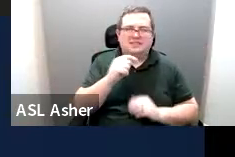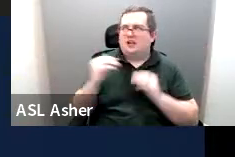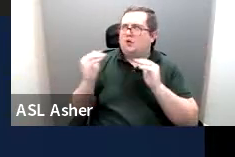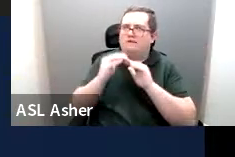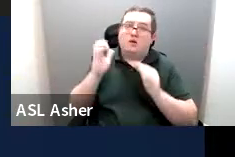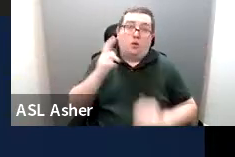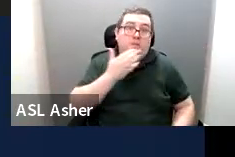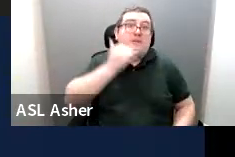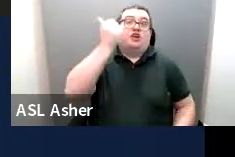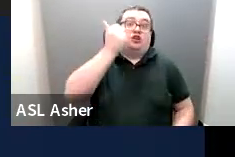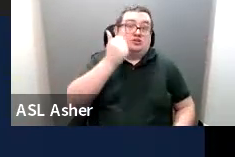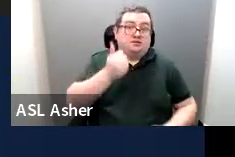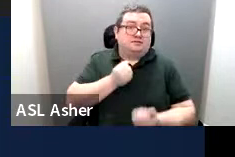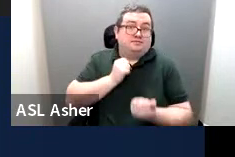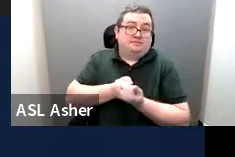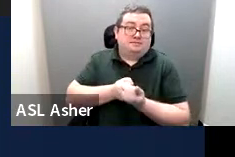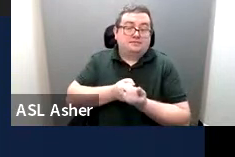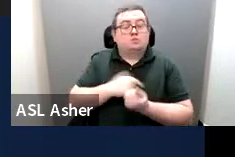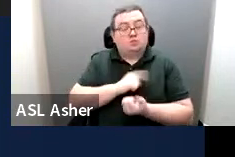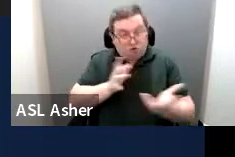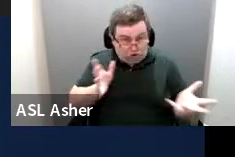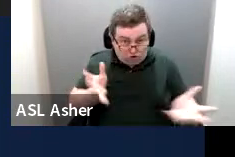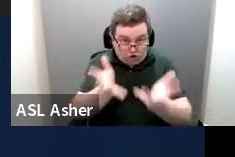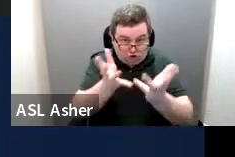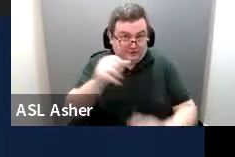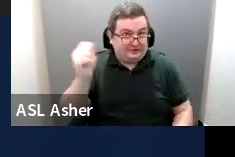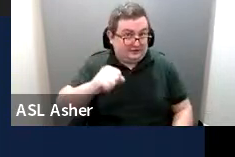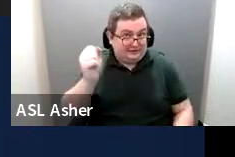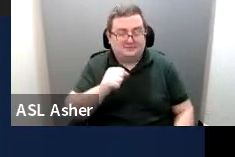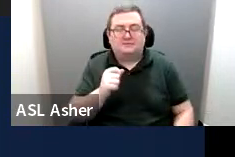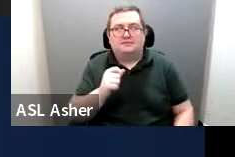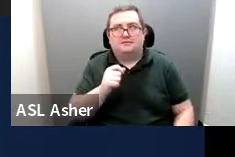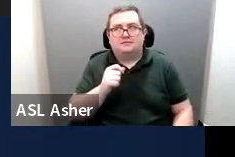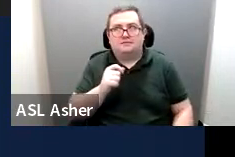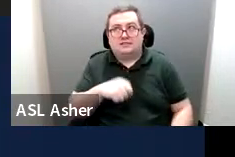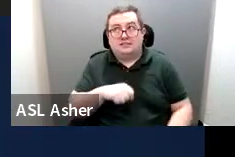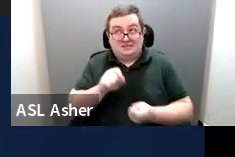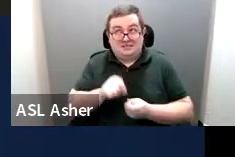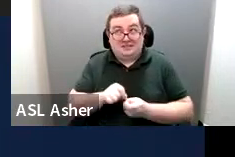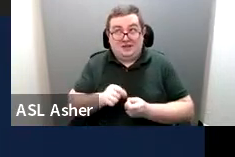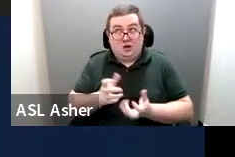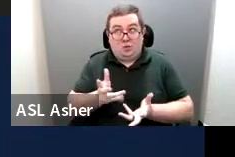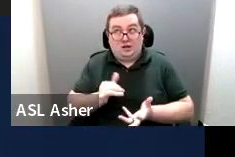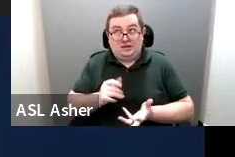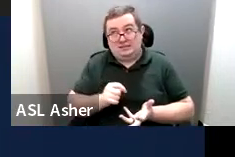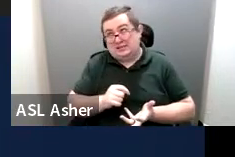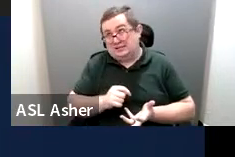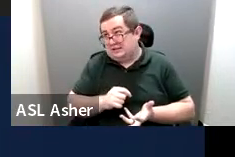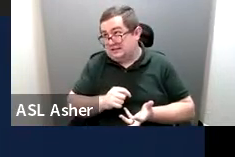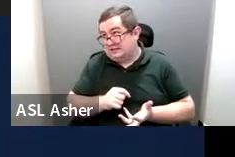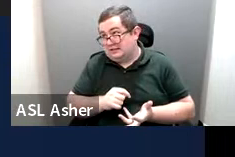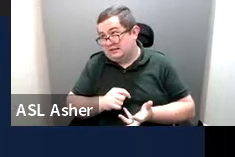So we do encourage it. We do specifically want it, but it's not actually a requirement.